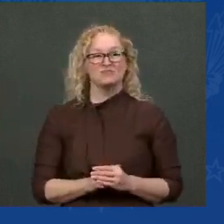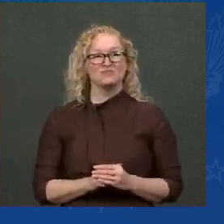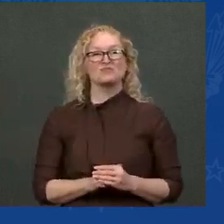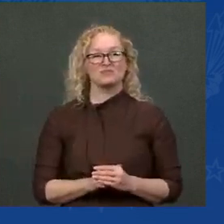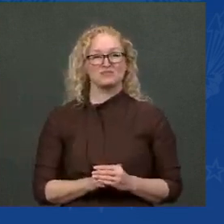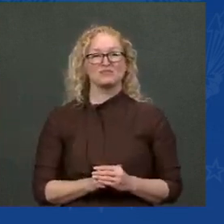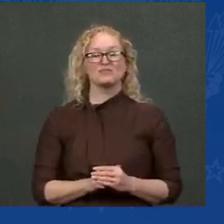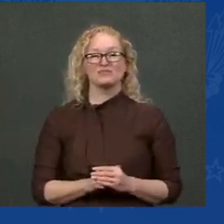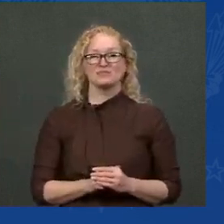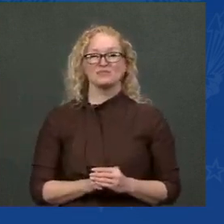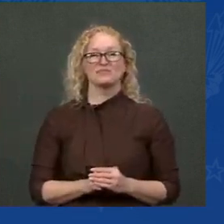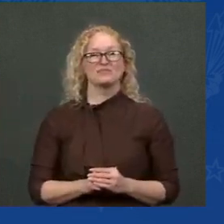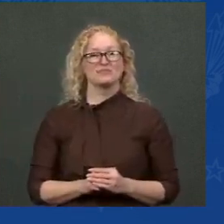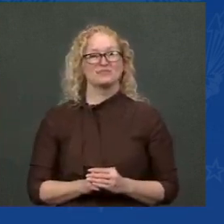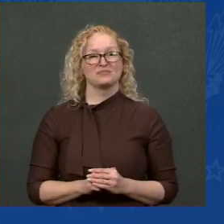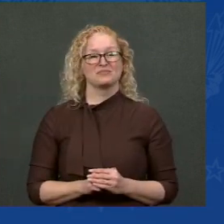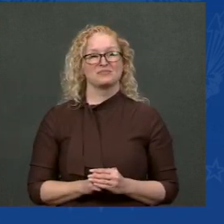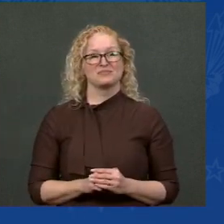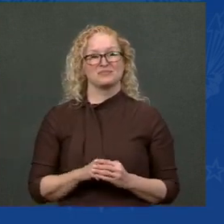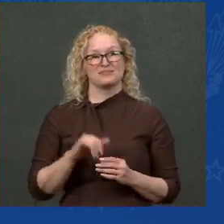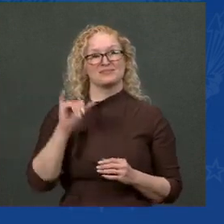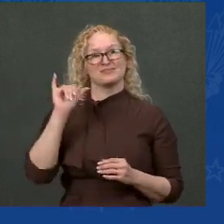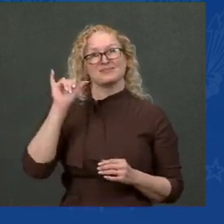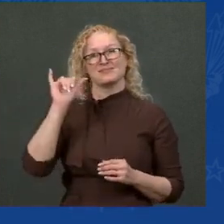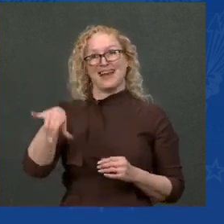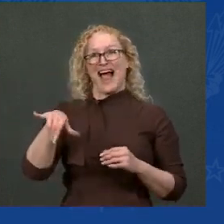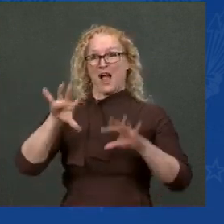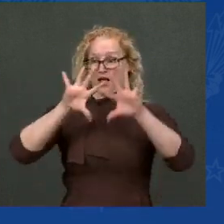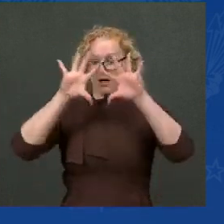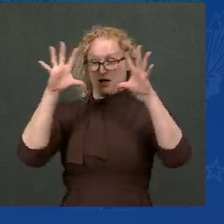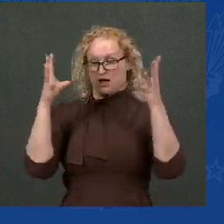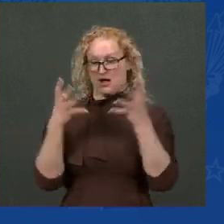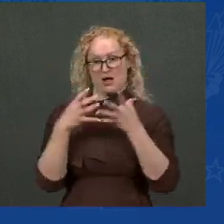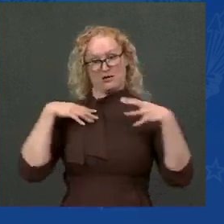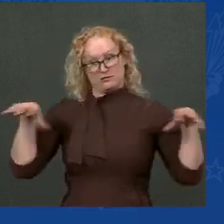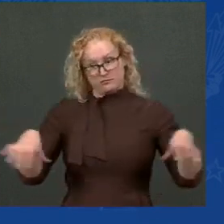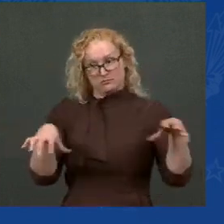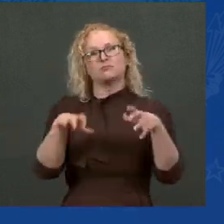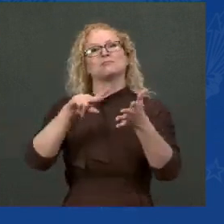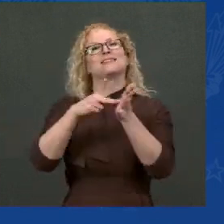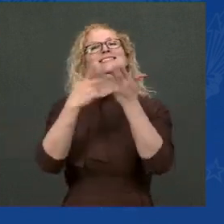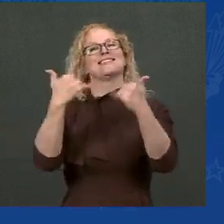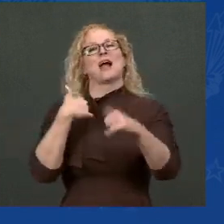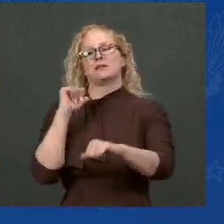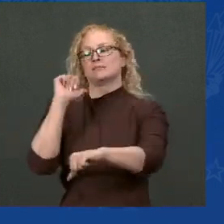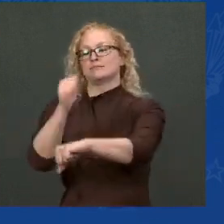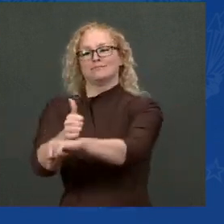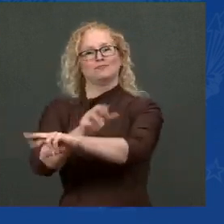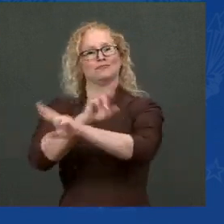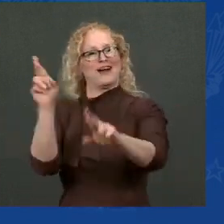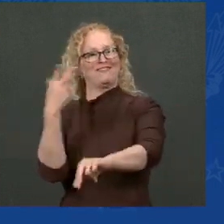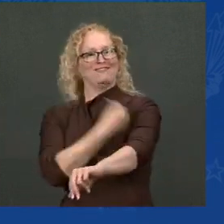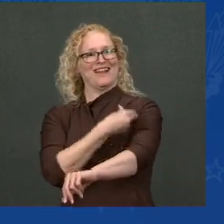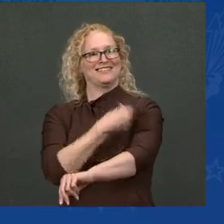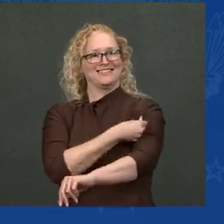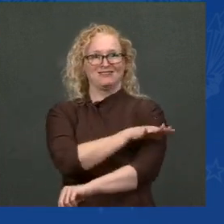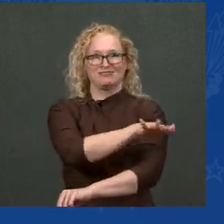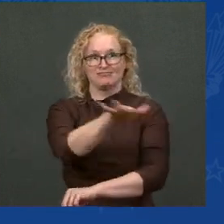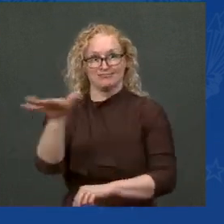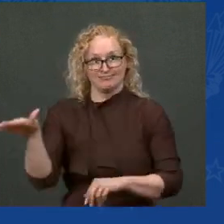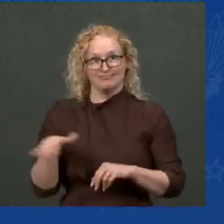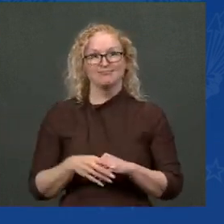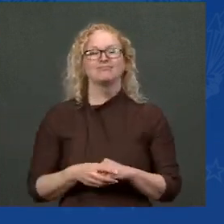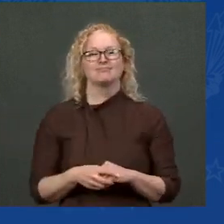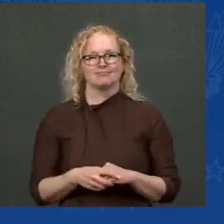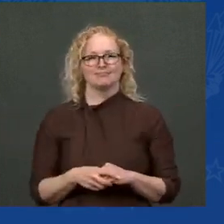programs ever. We got more than 220 million shots in arms in my first 100 days. We